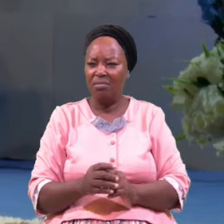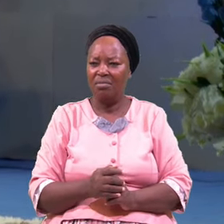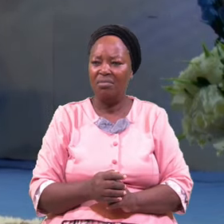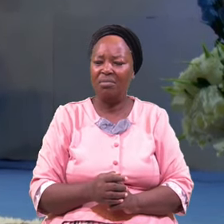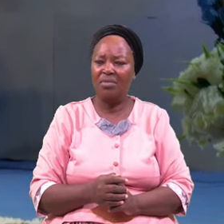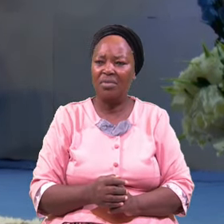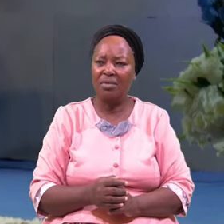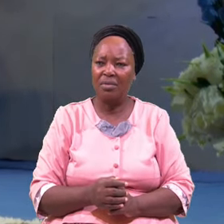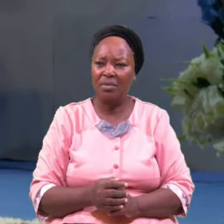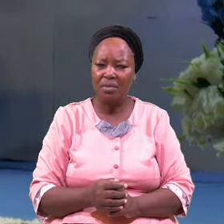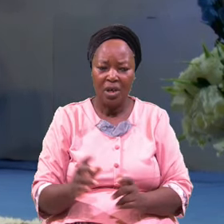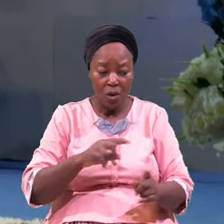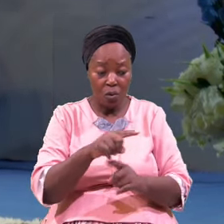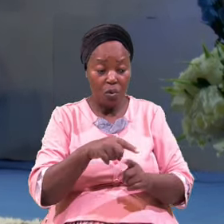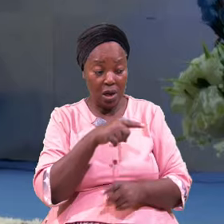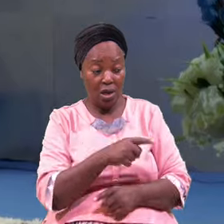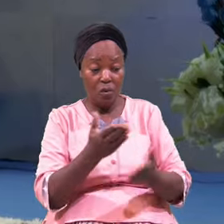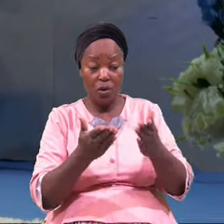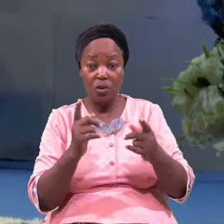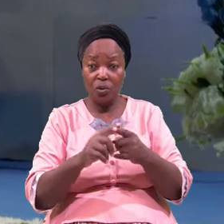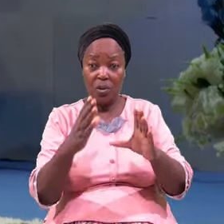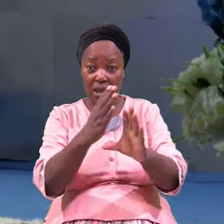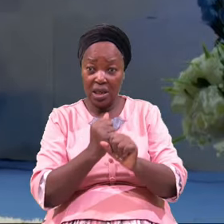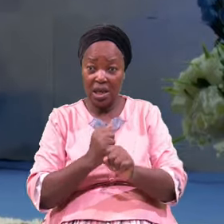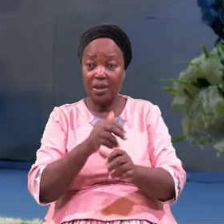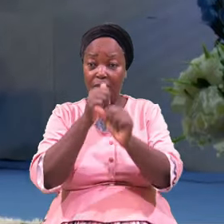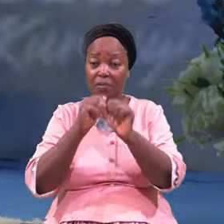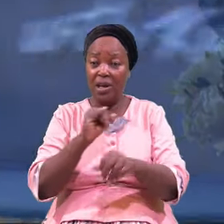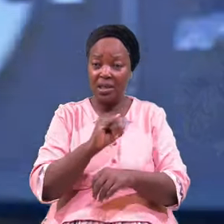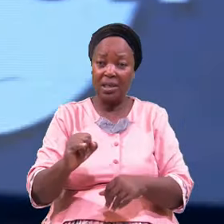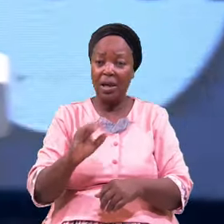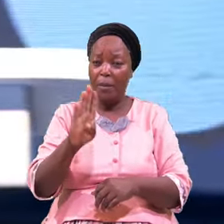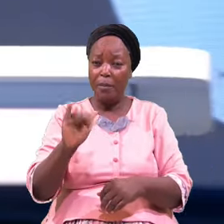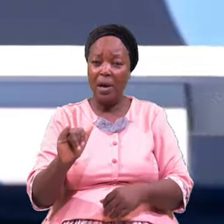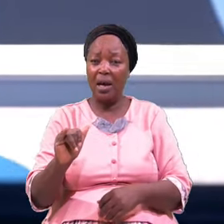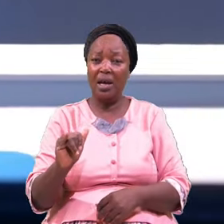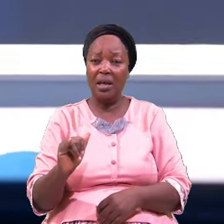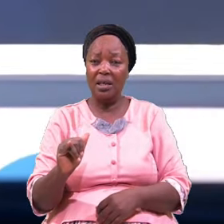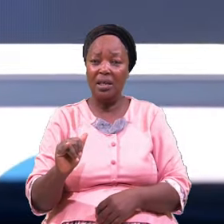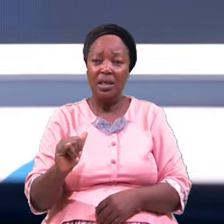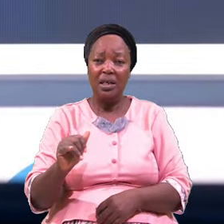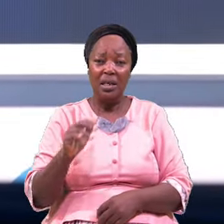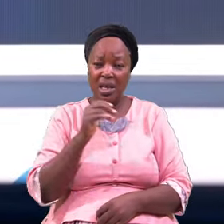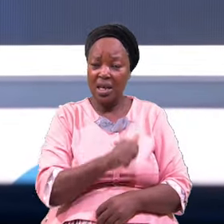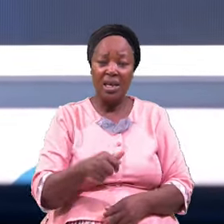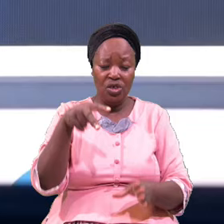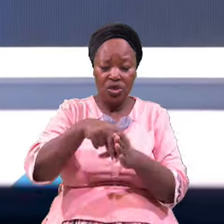When He Wanted To Get Blessing By A Crafty Method